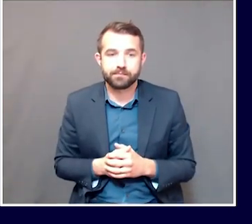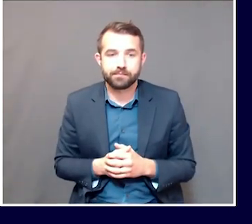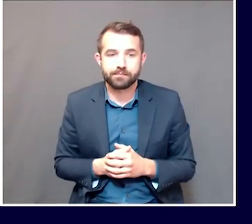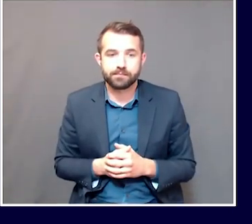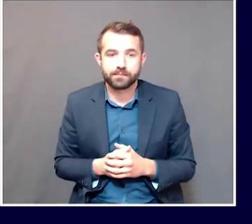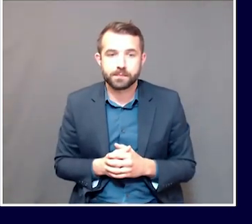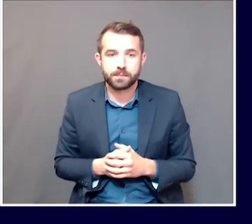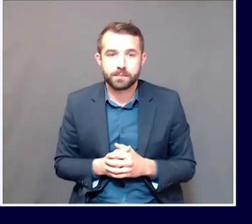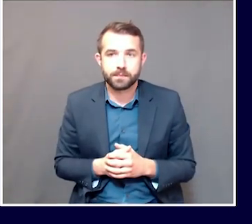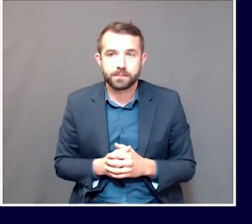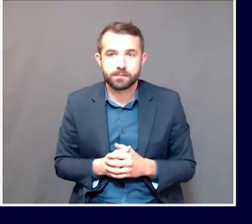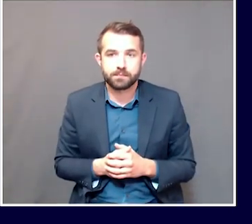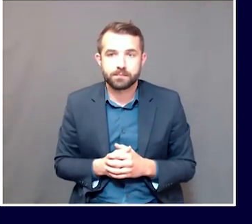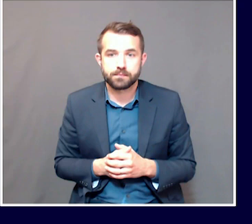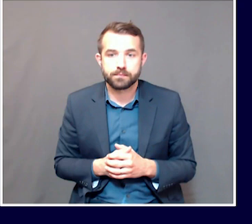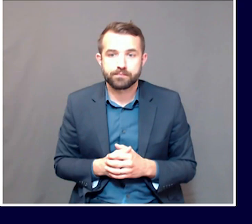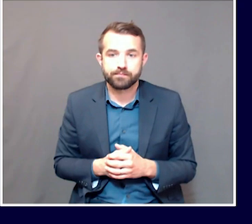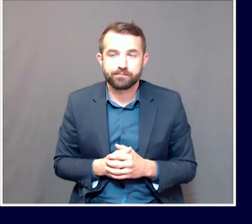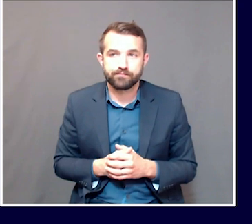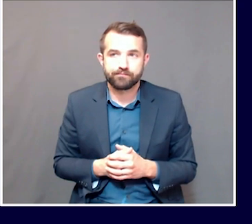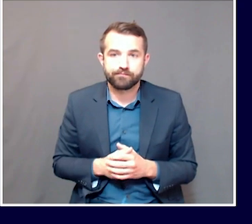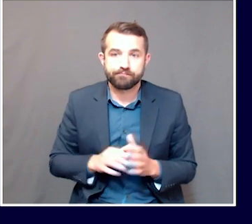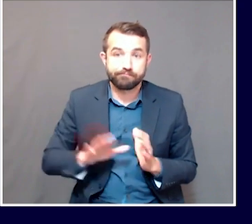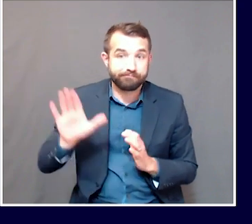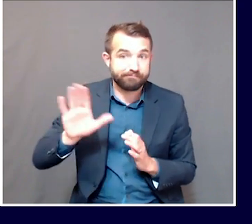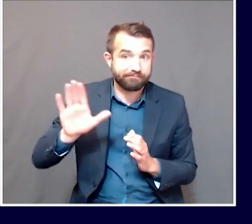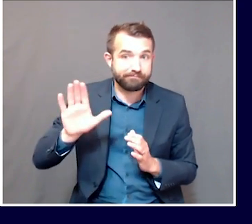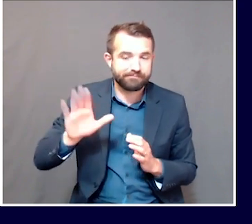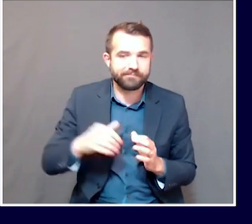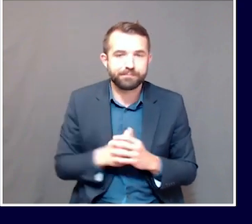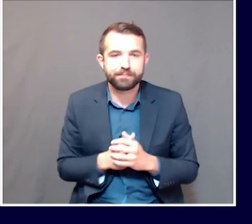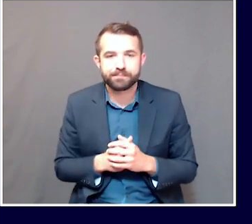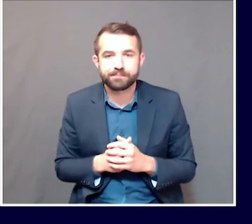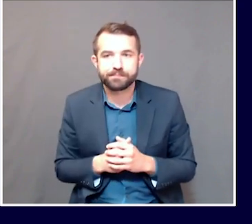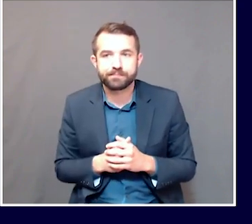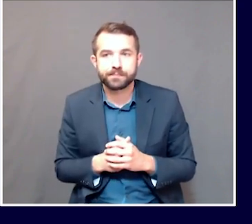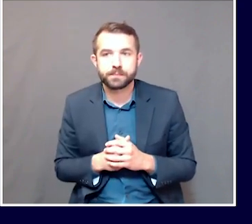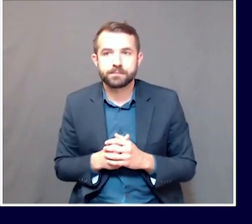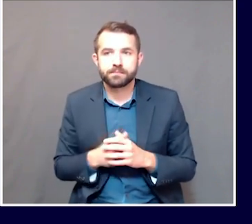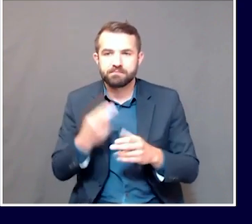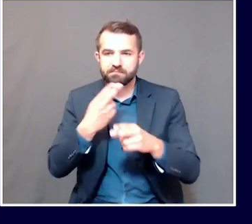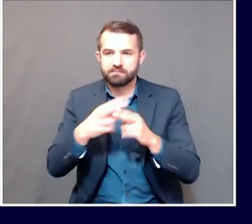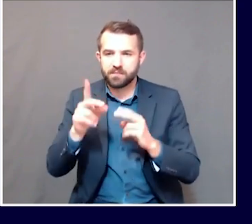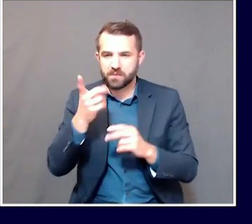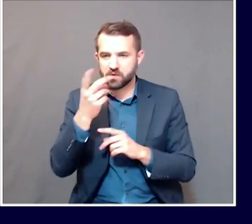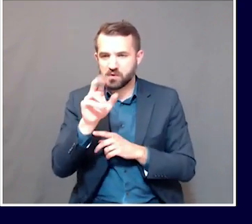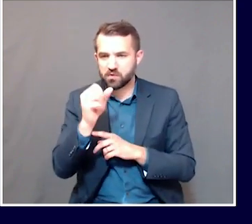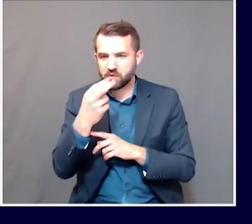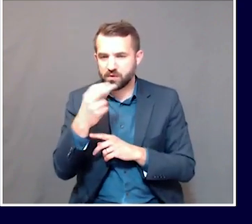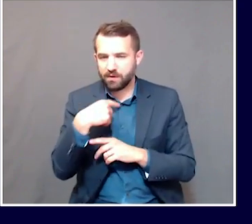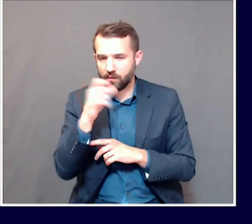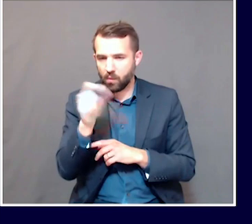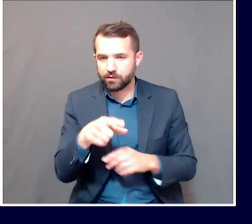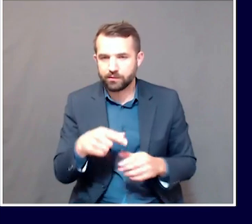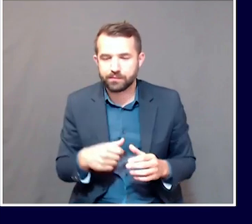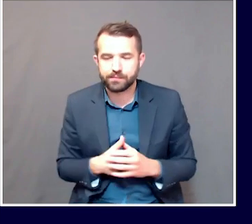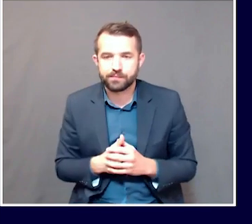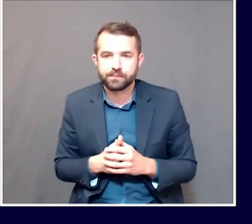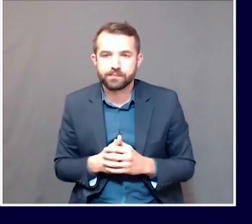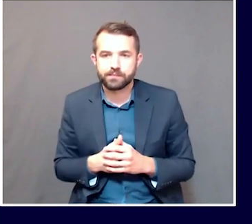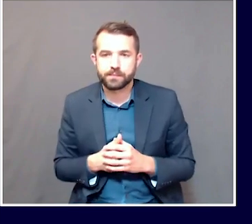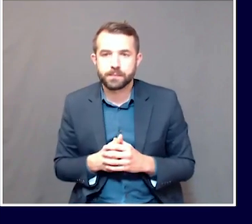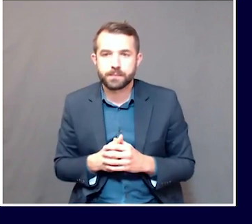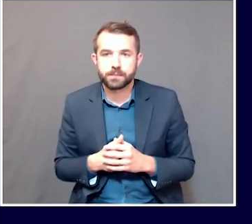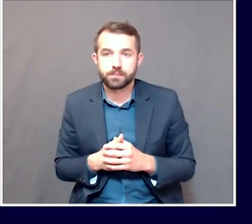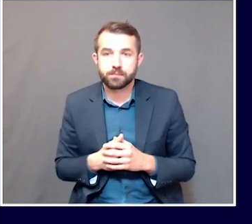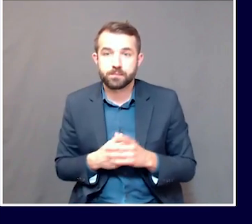Great. Thanks, Kevin. Dr. Charlotte, just a quick question for you as well. Yeah, sure. On kind of following up on the discussion of the 54 cases,